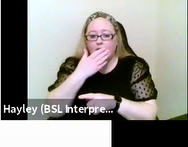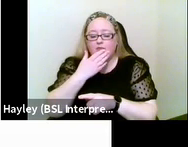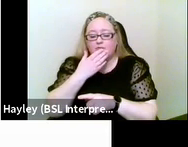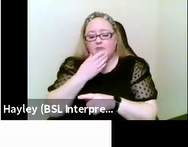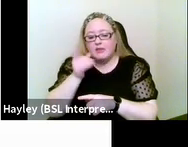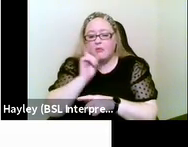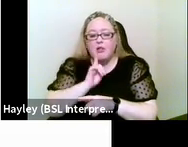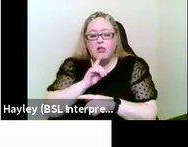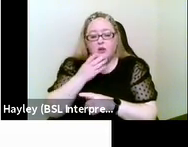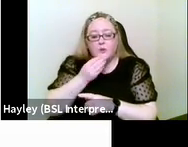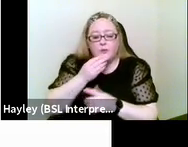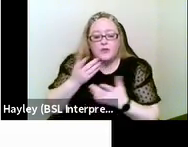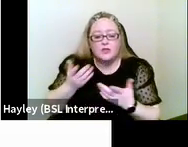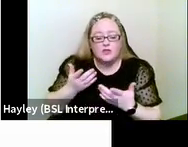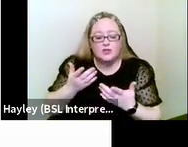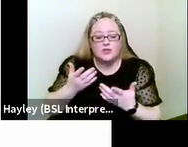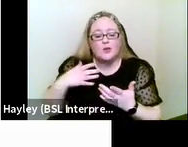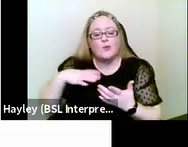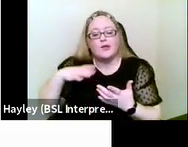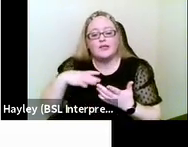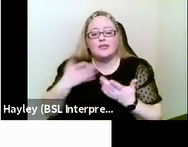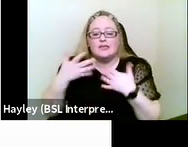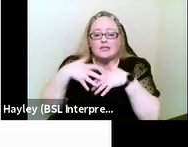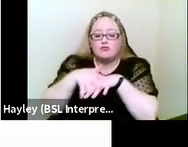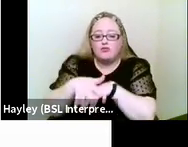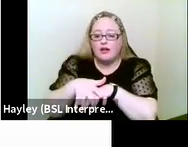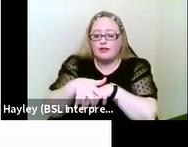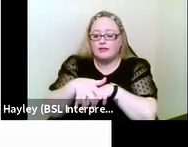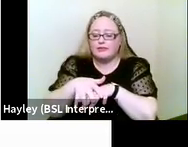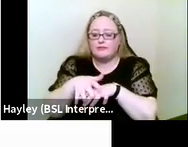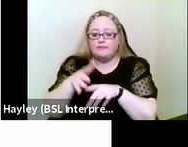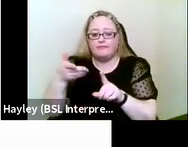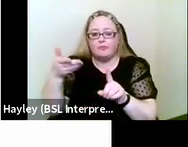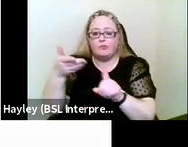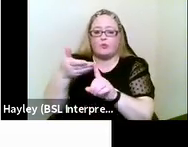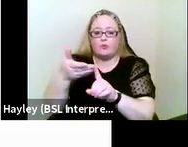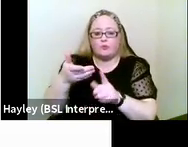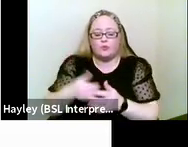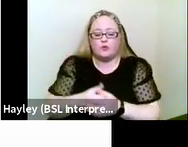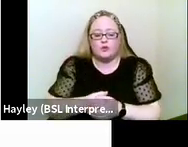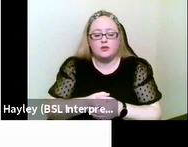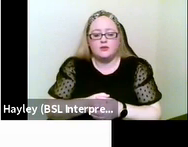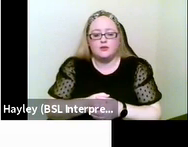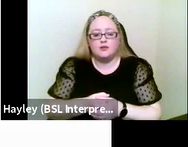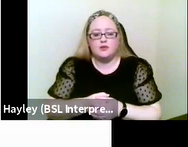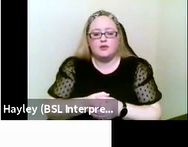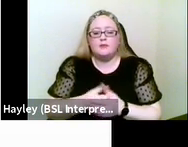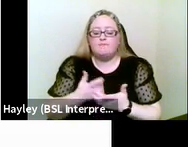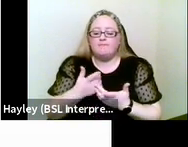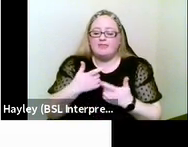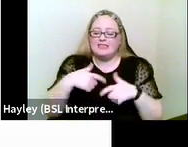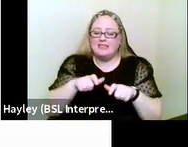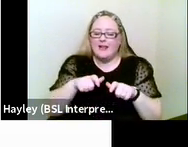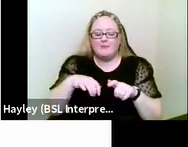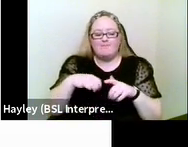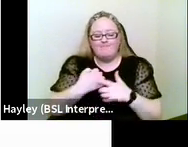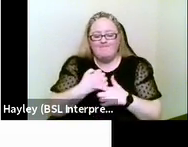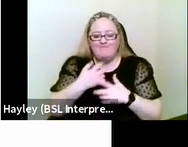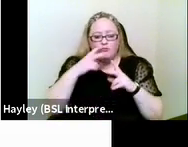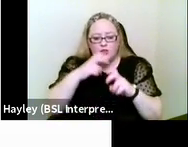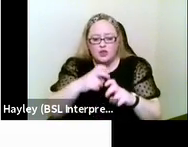interdisciplinary approach in this field. And one thing that still alludes us as researchers is